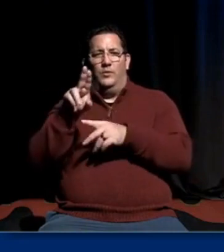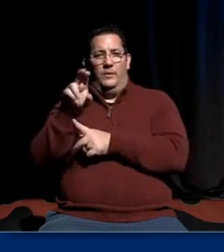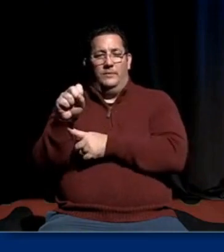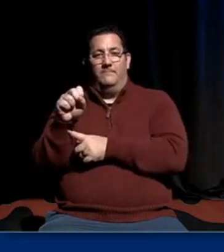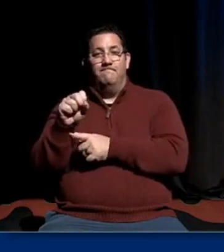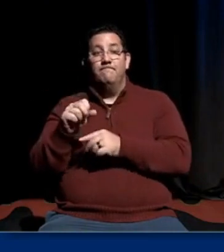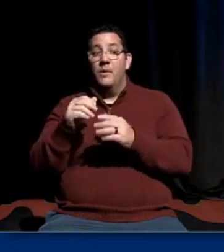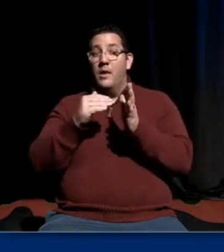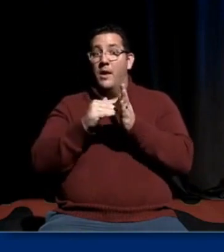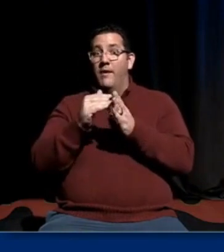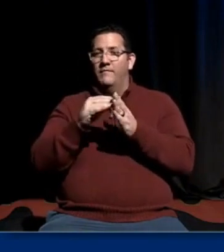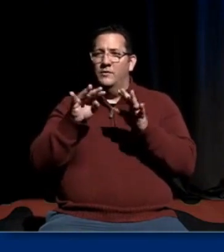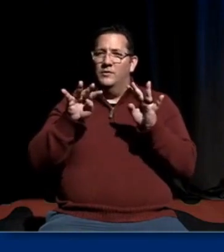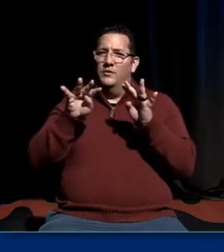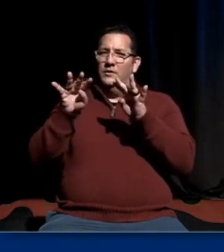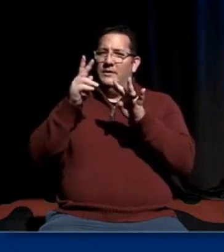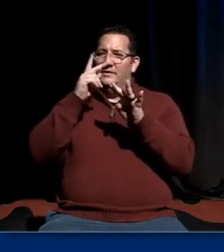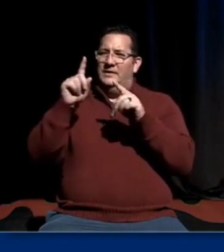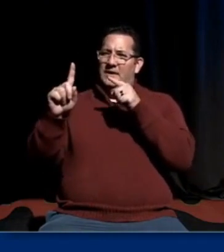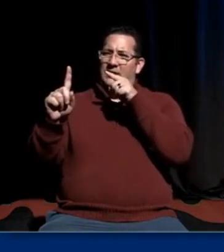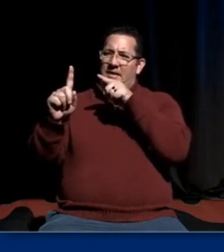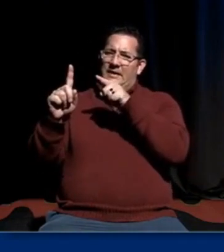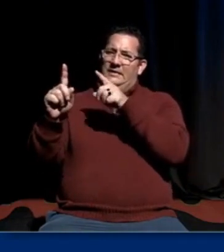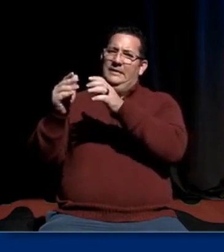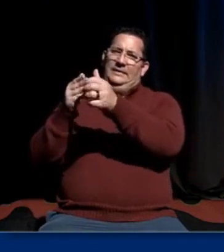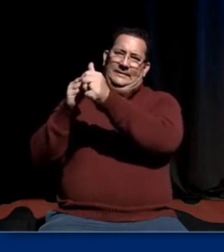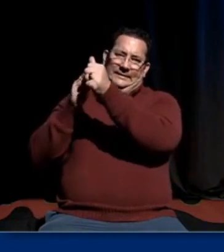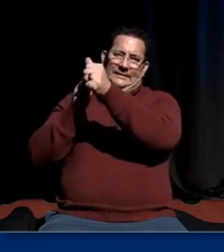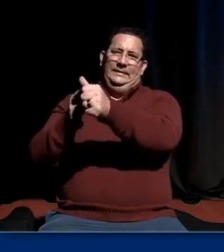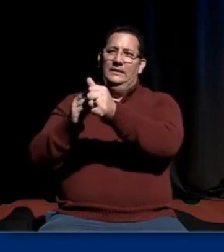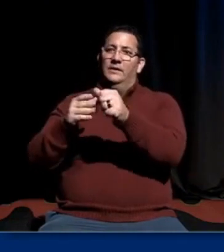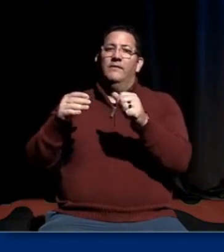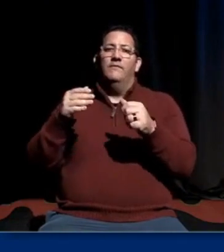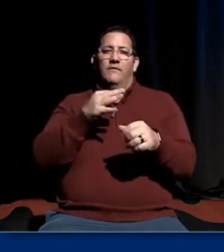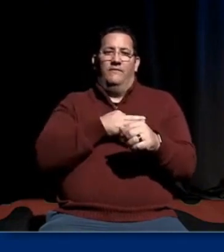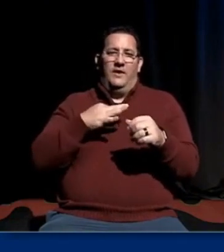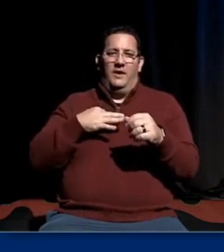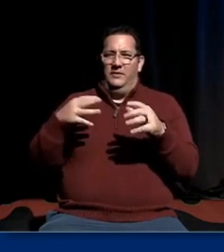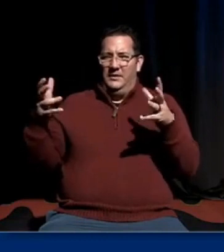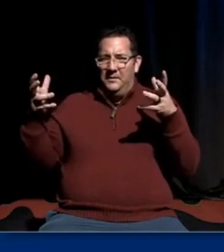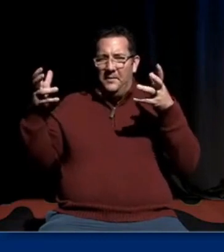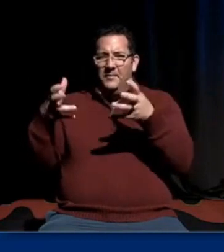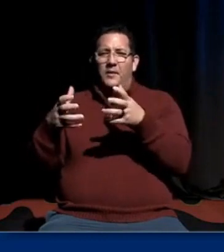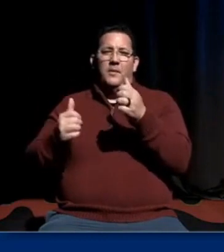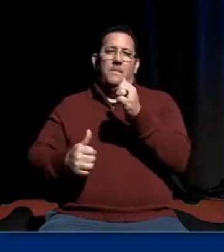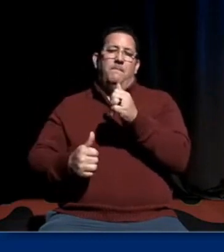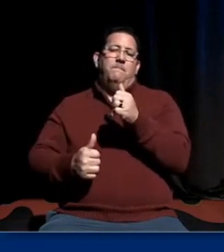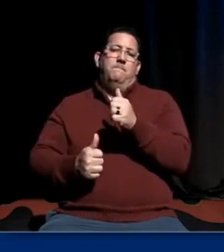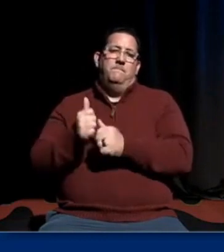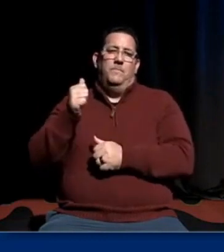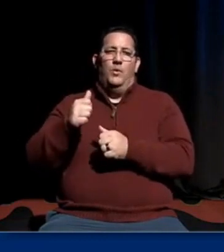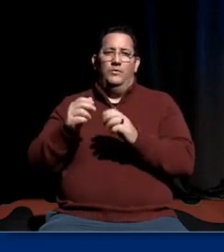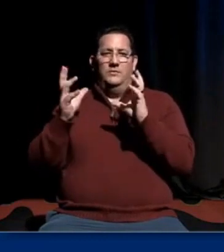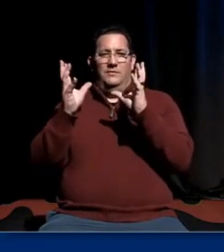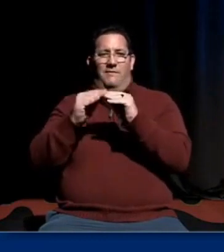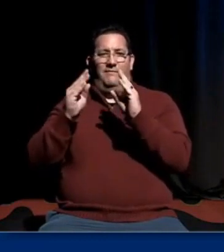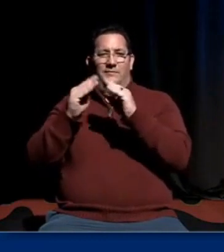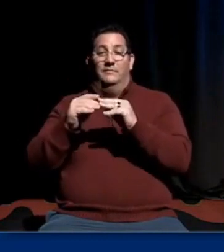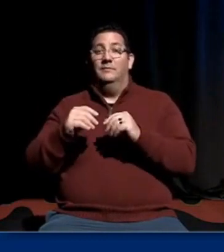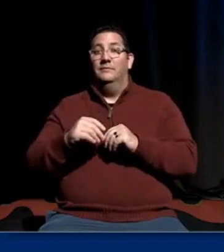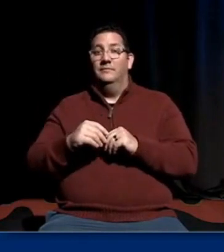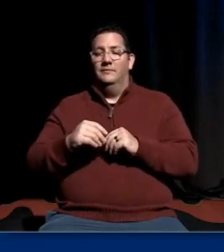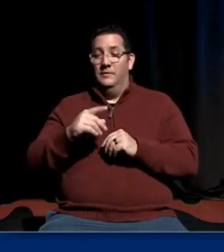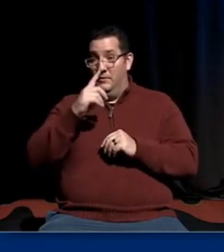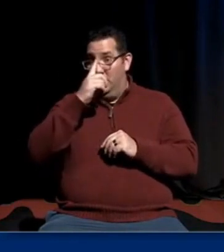often seen as the point person for faculty to come together at most conference convenings. Victor's